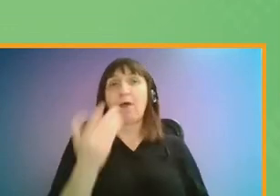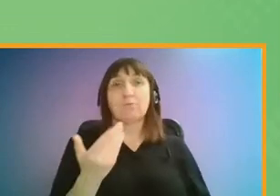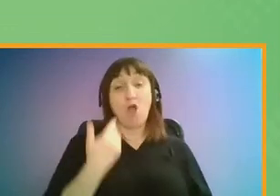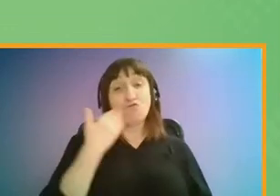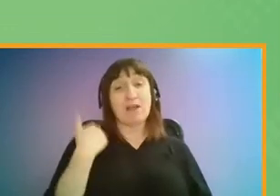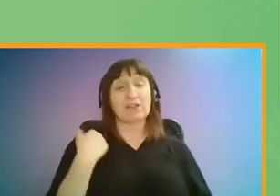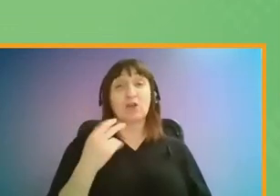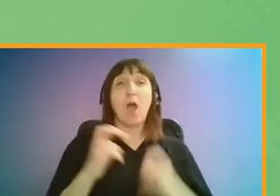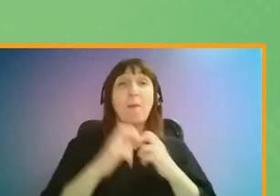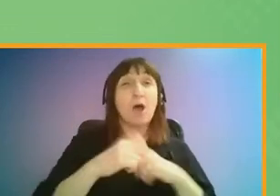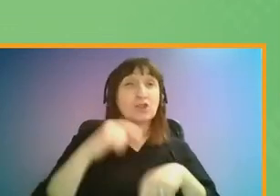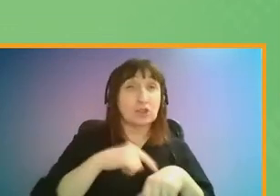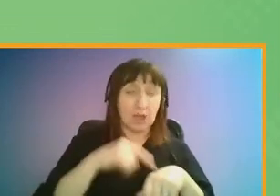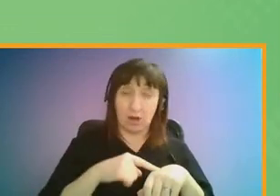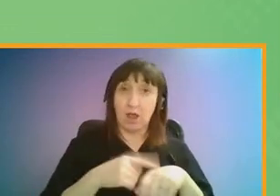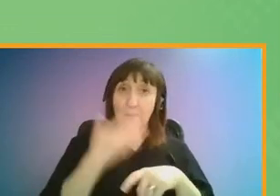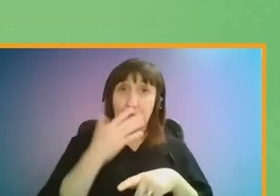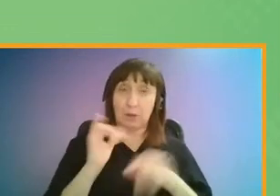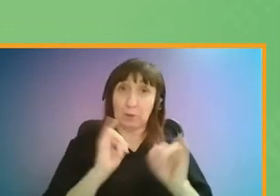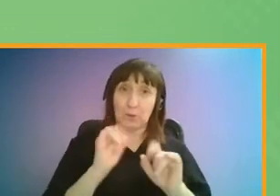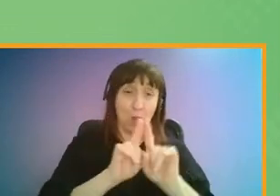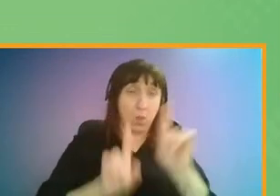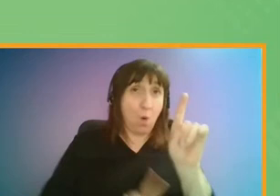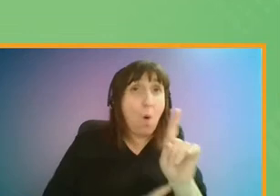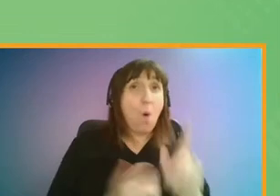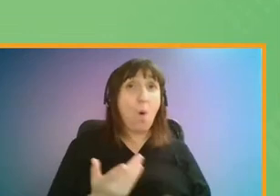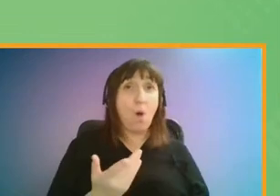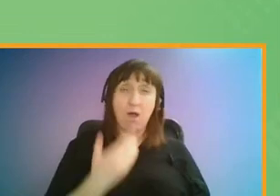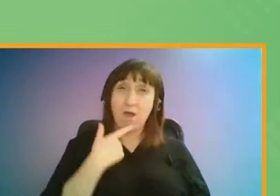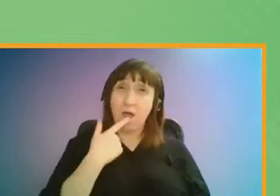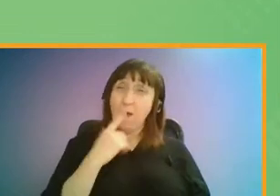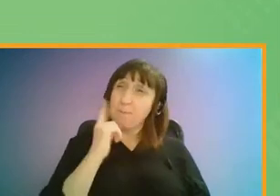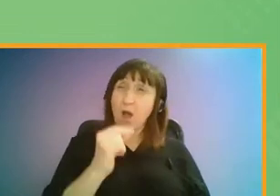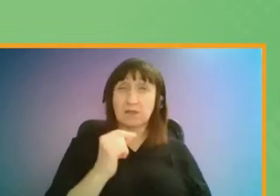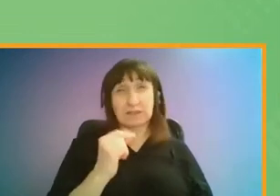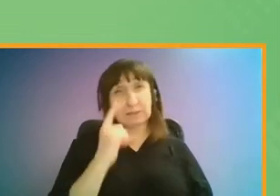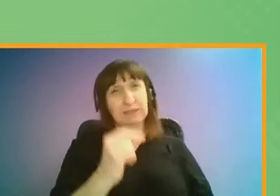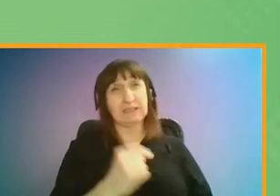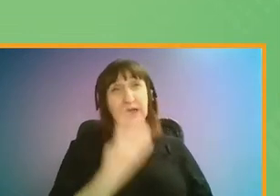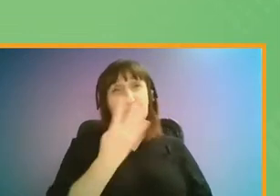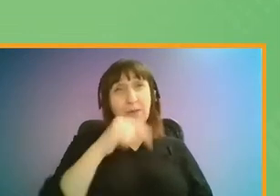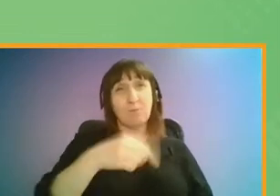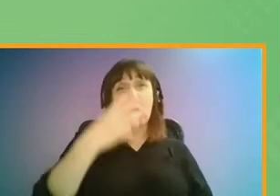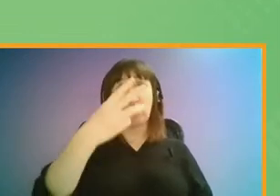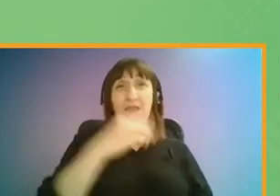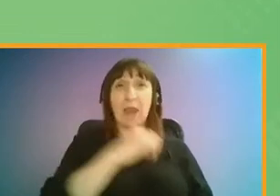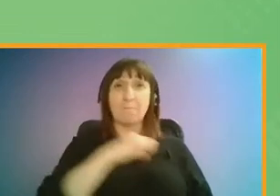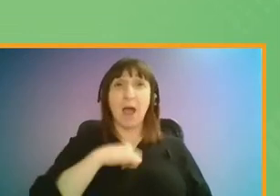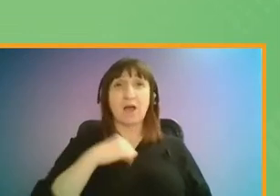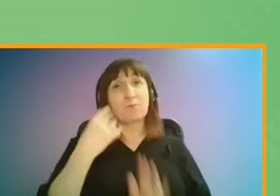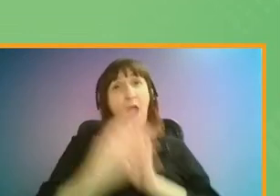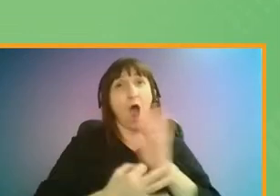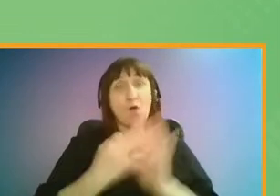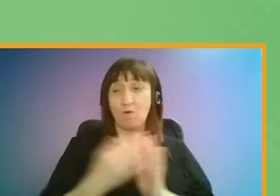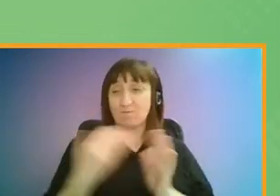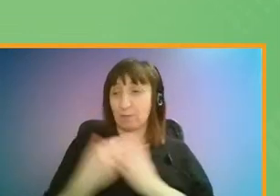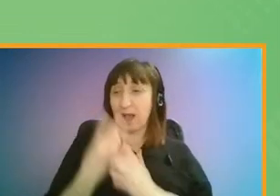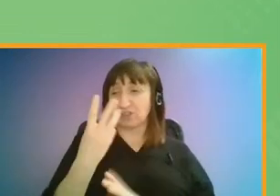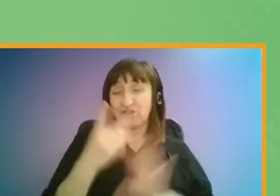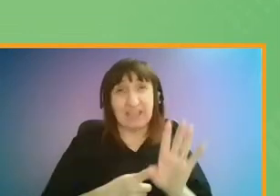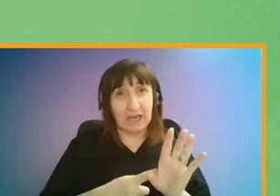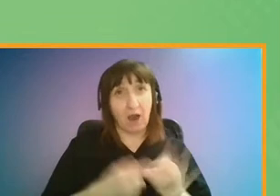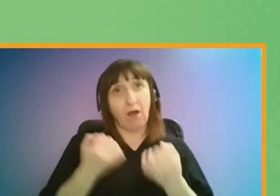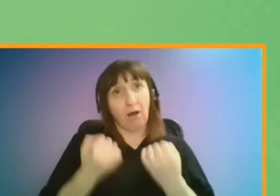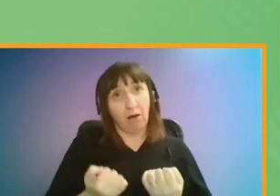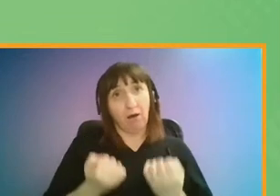bus journey times have hit historic lows and the average bus speed has been stuck at 9.3 miles per hour for the last three years. So at a time when more